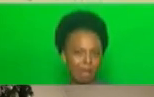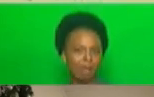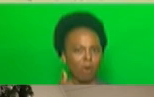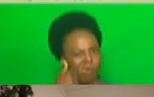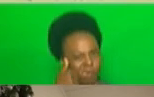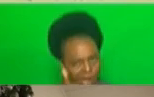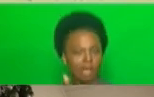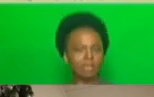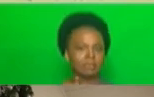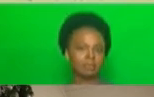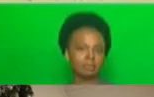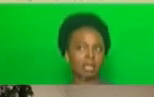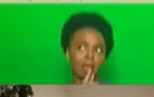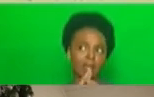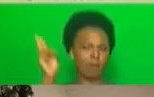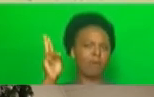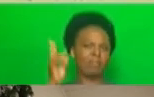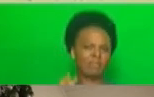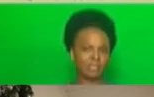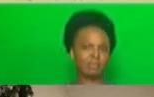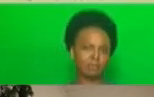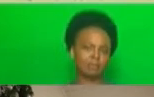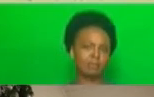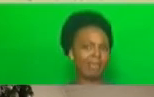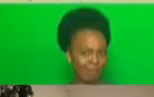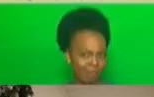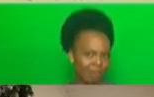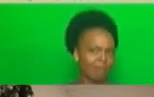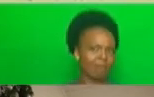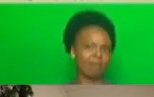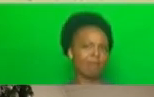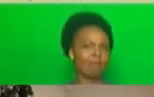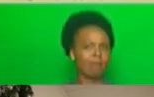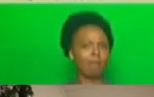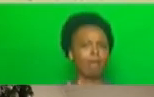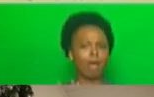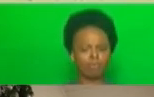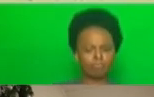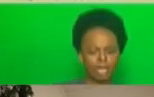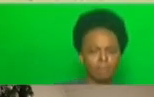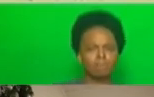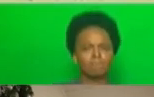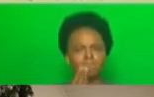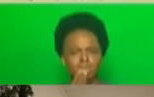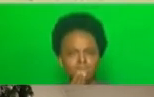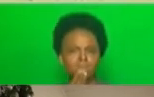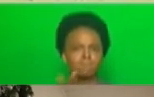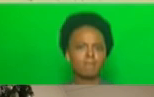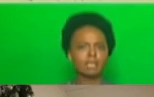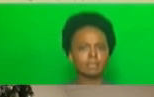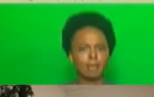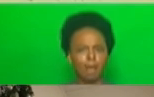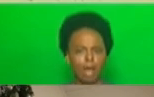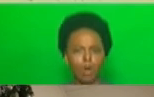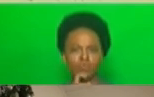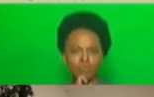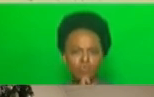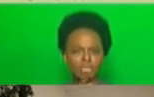We have to take greater care with the storage and the utilization of pesticides